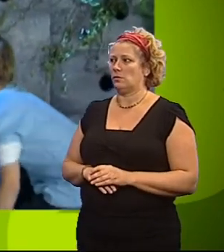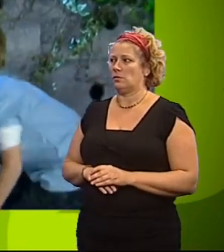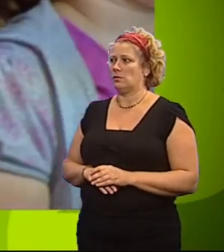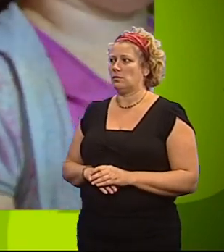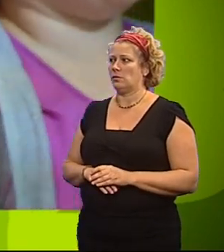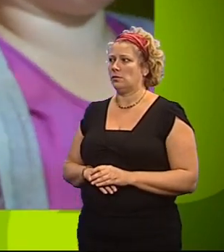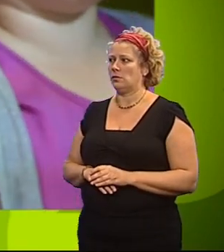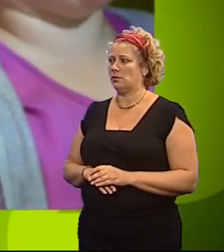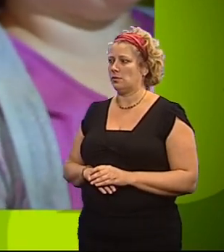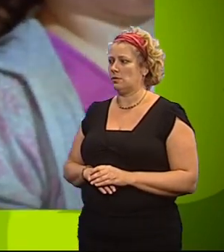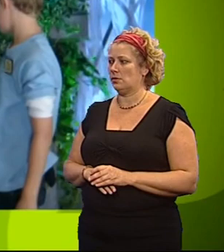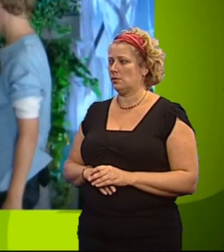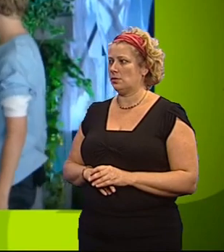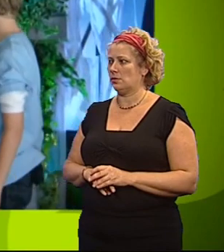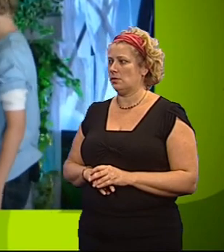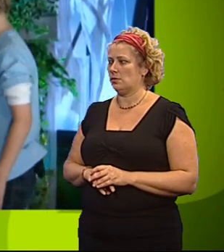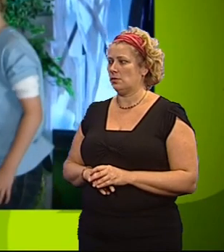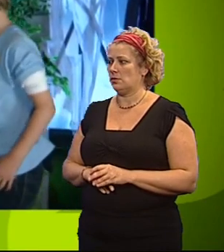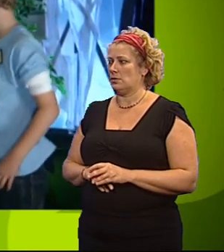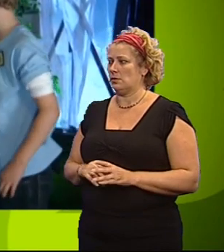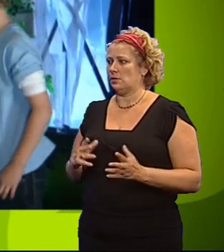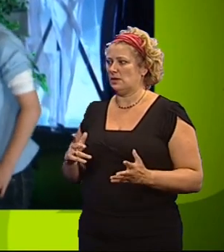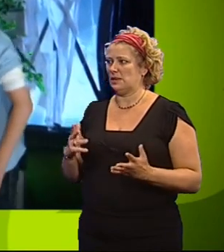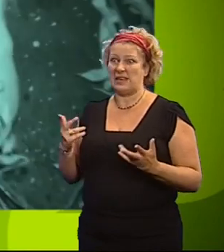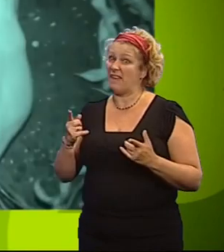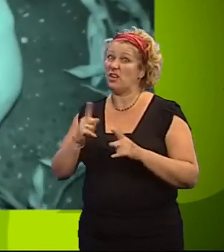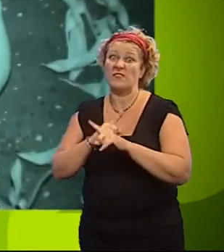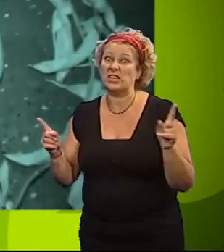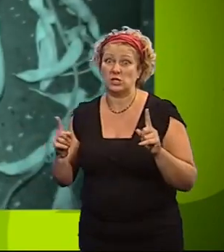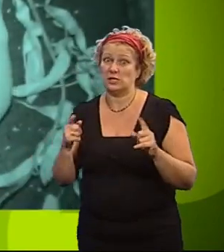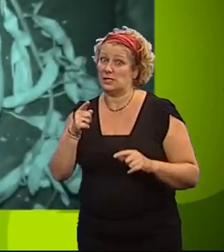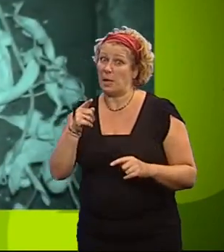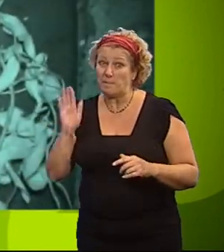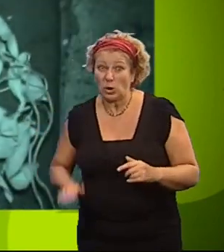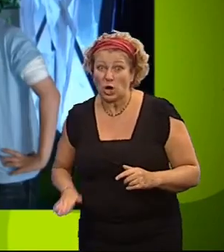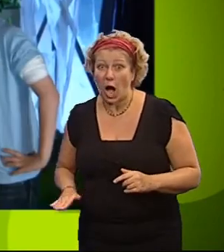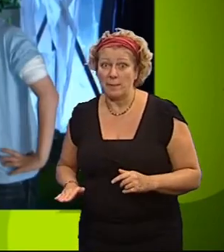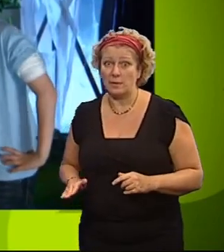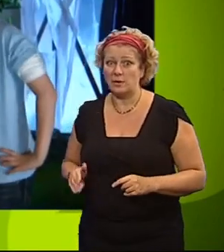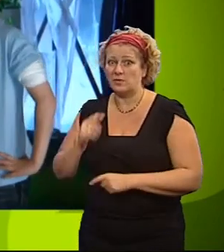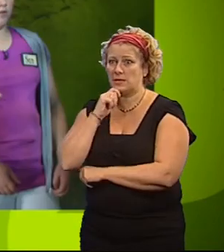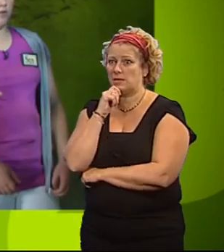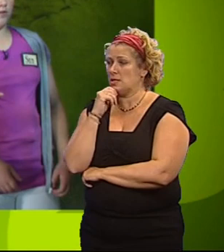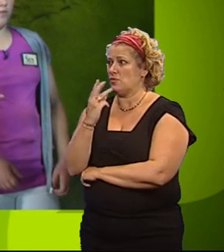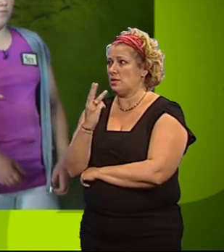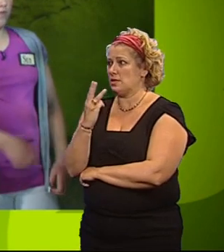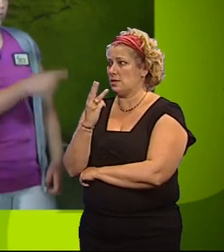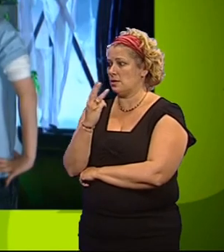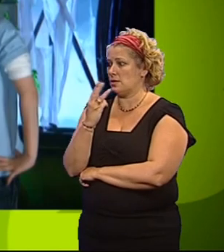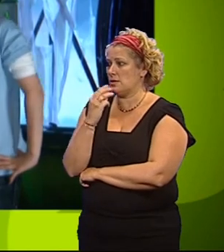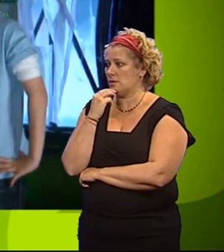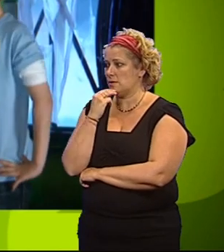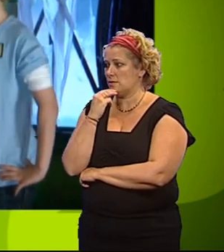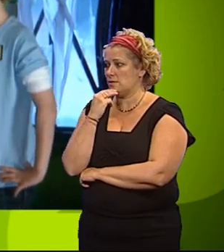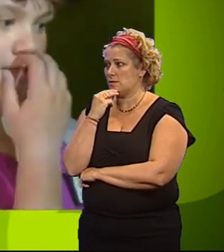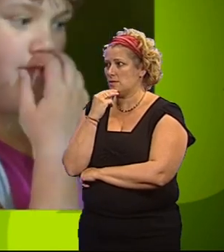Come on, Taylor. If you don't get them on the next one, you are snake food. It's in the bottom hole. If it's going to be free, I think